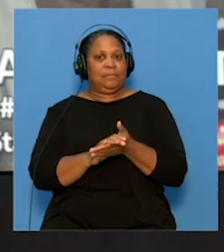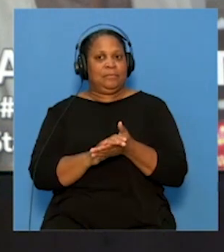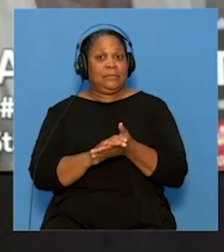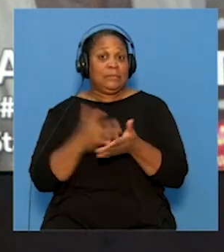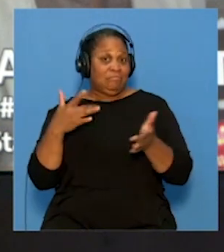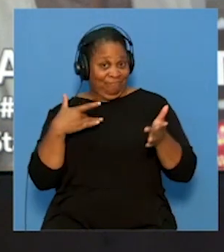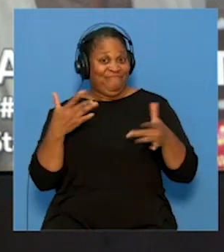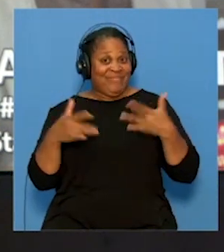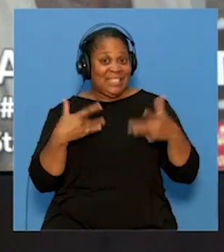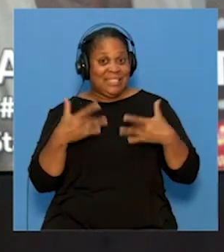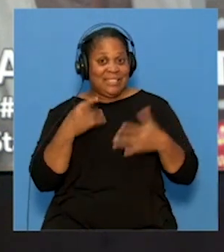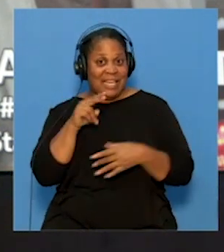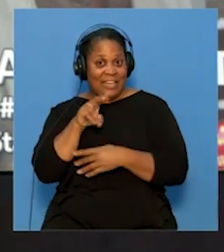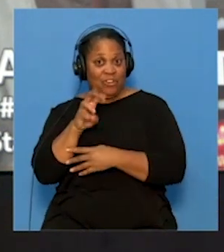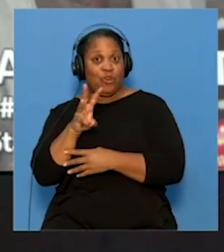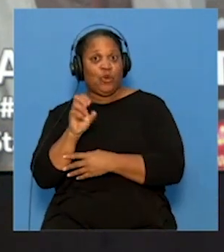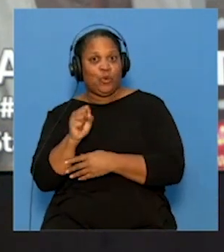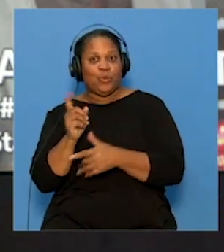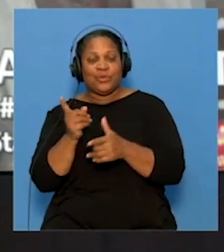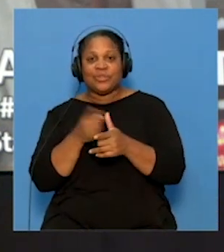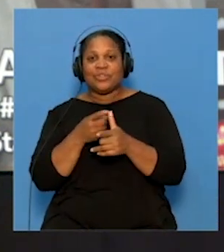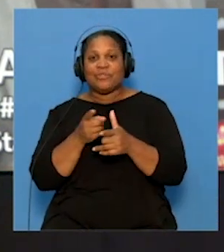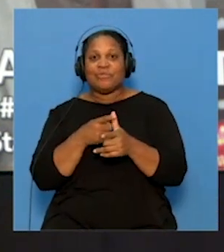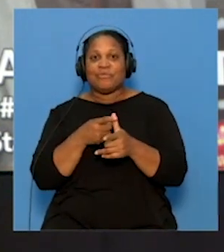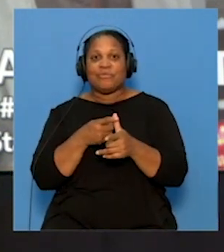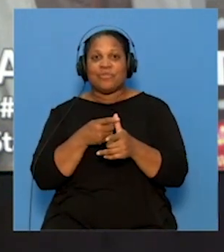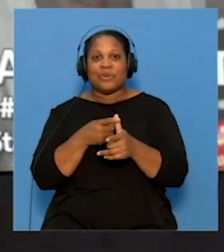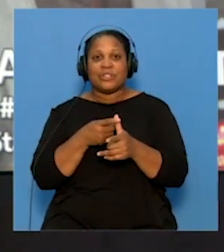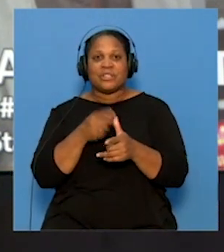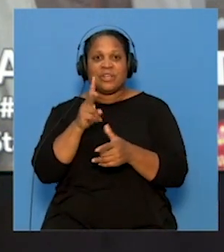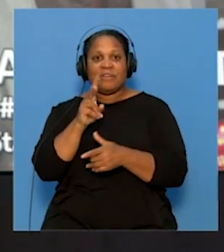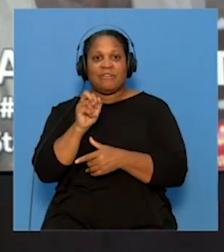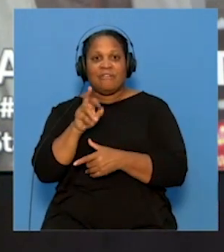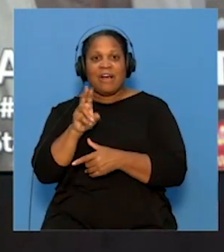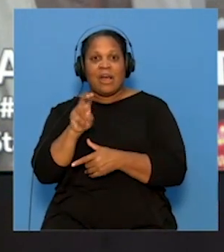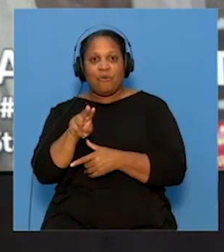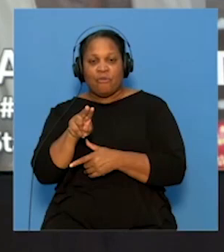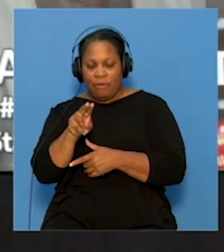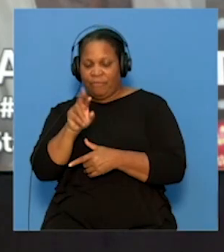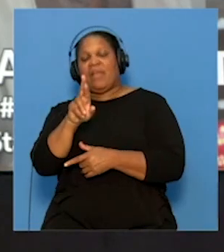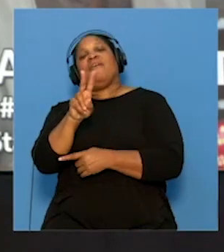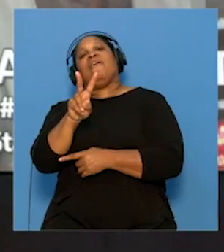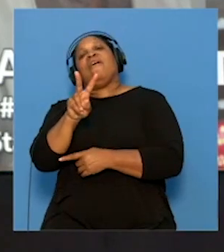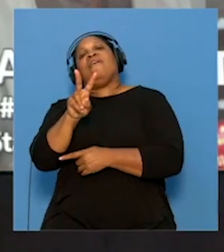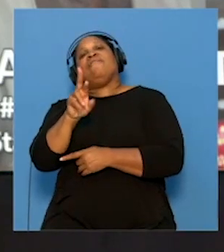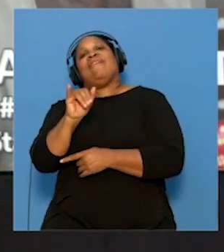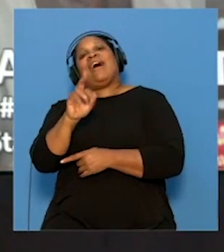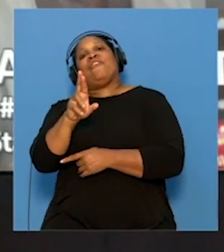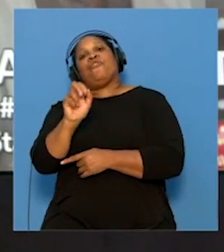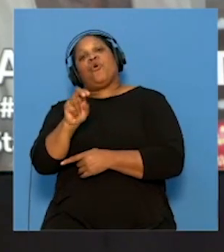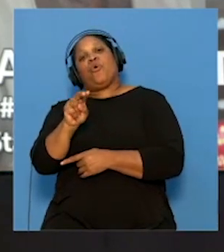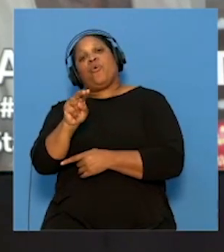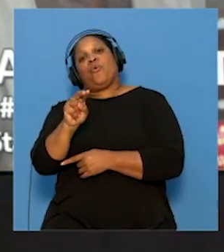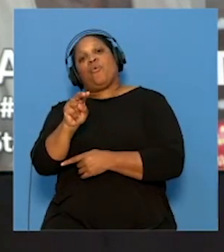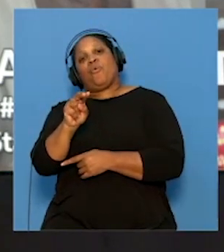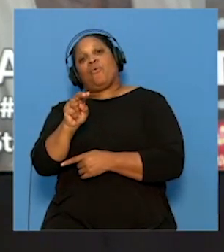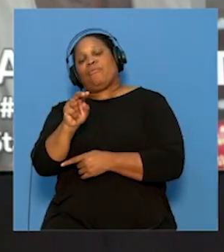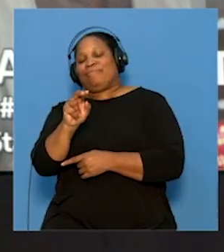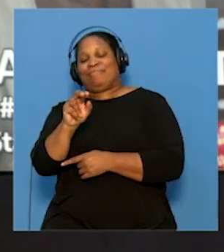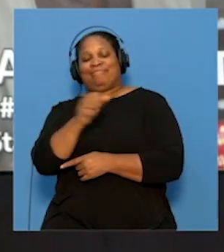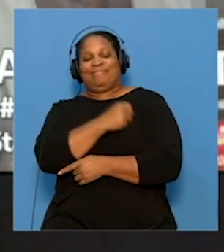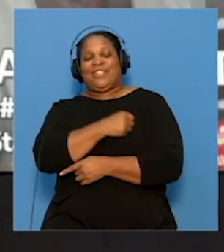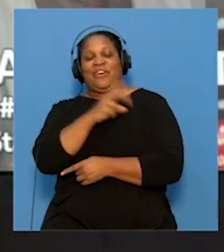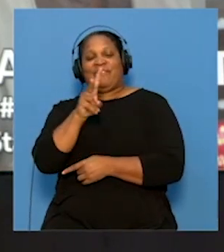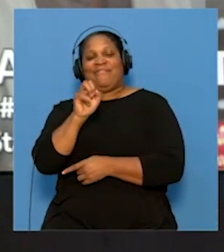exciting news, which is our first batch of viral genome sequencing. There are three types of